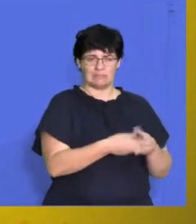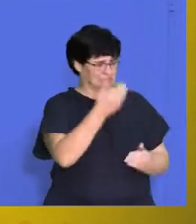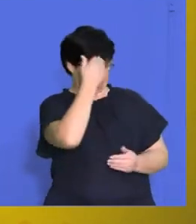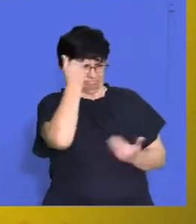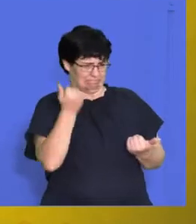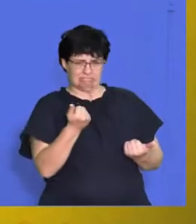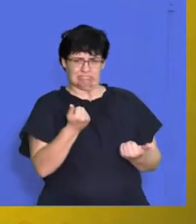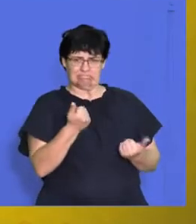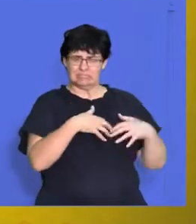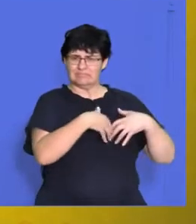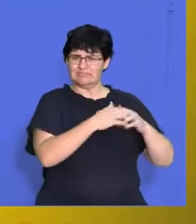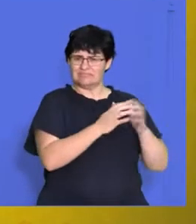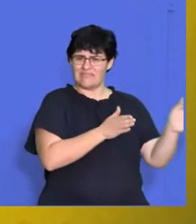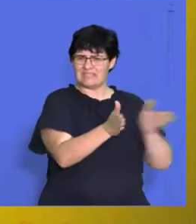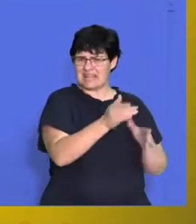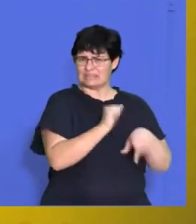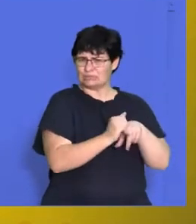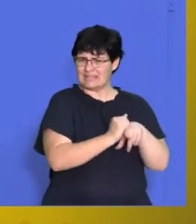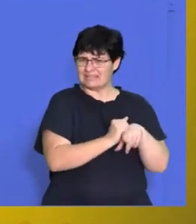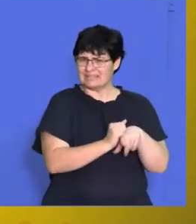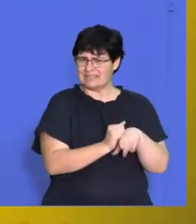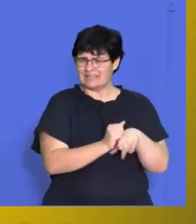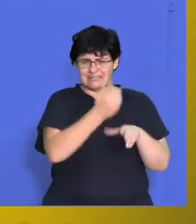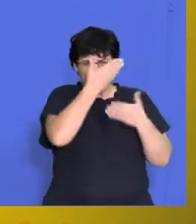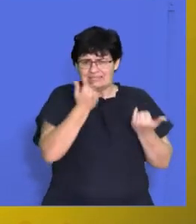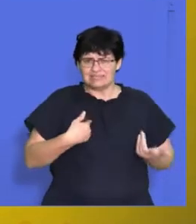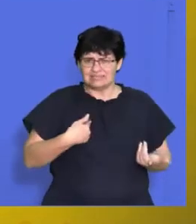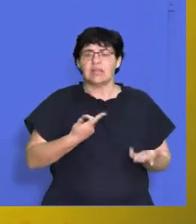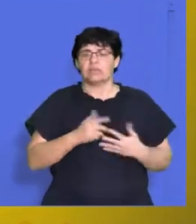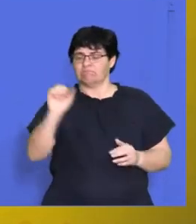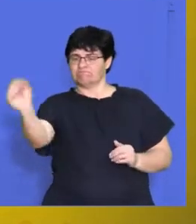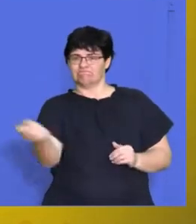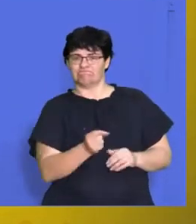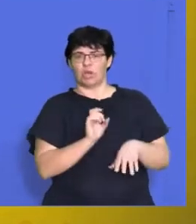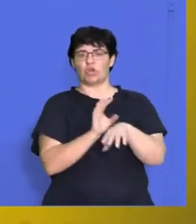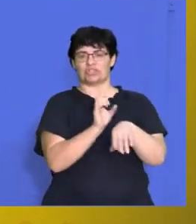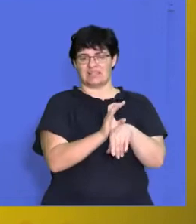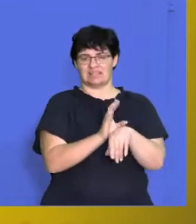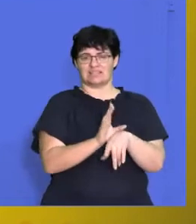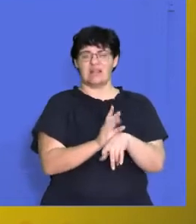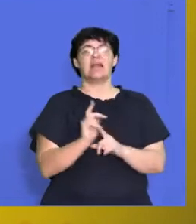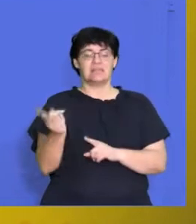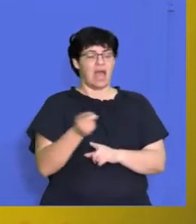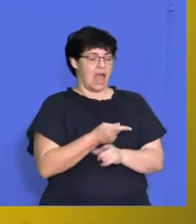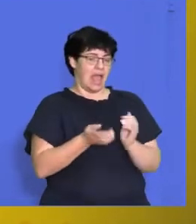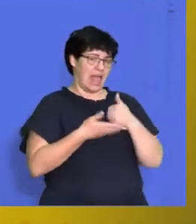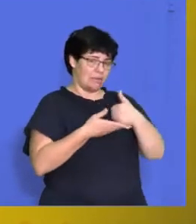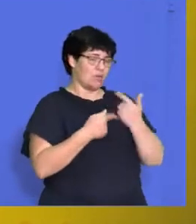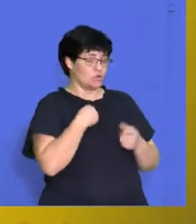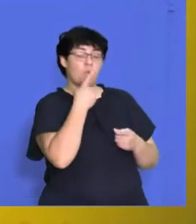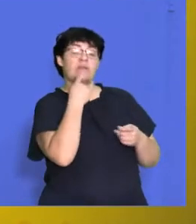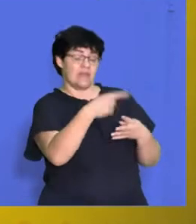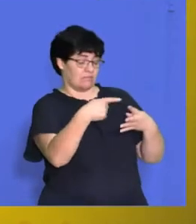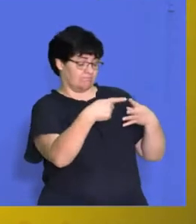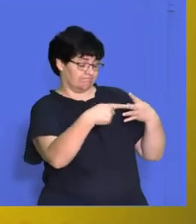how to facilitate all this skills training. So you might have to get a consultant that comes in and they'll tell you, right,